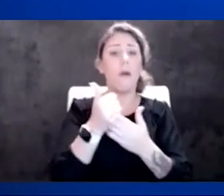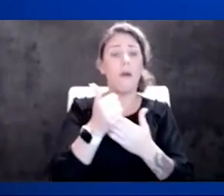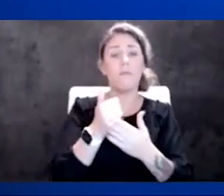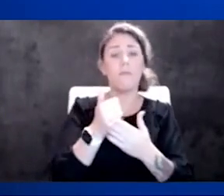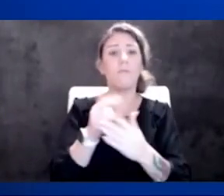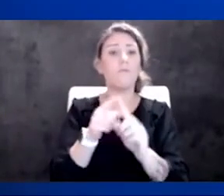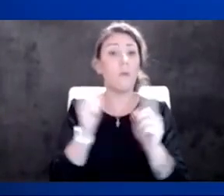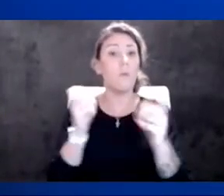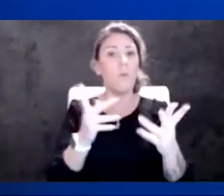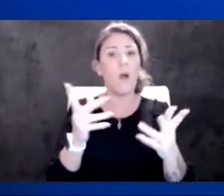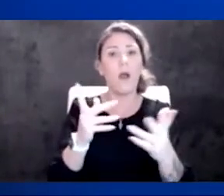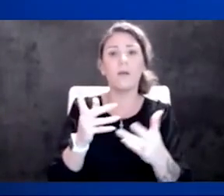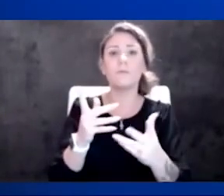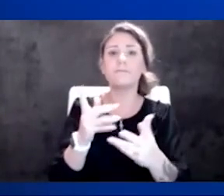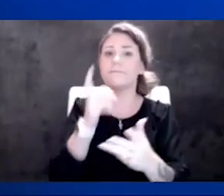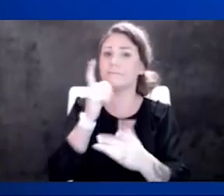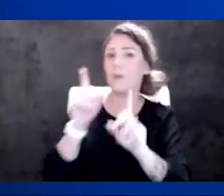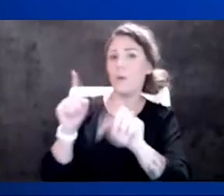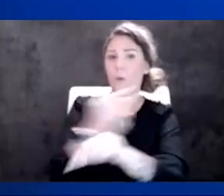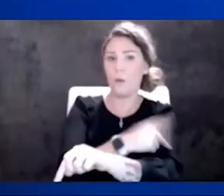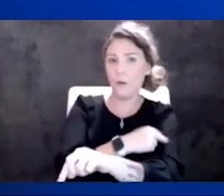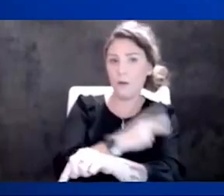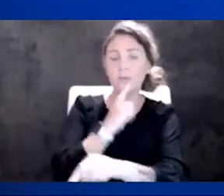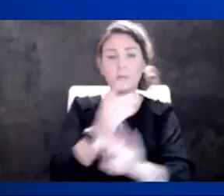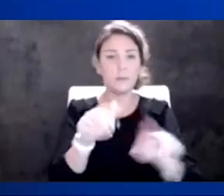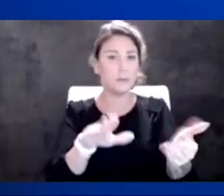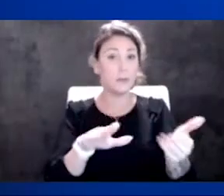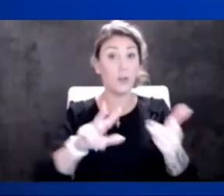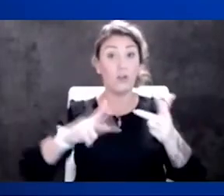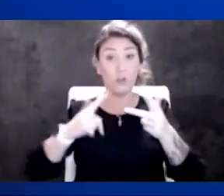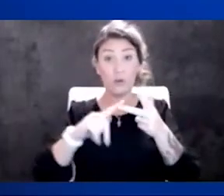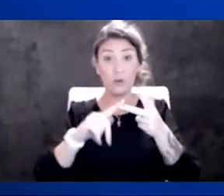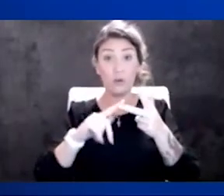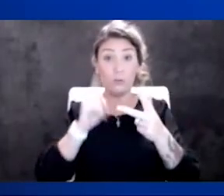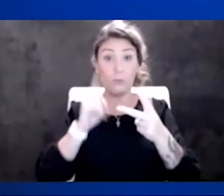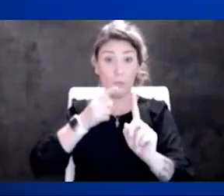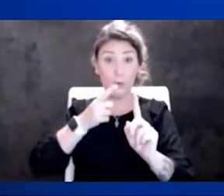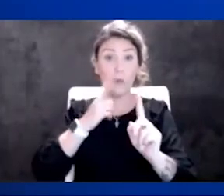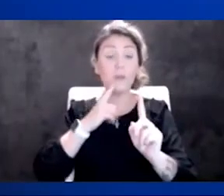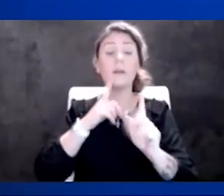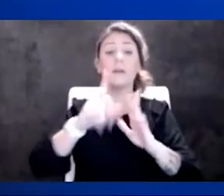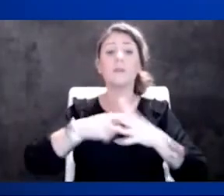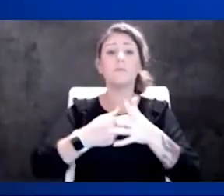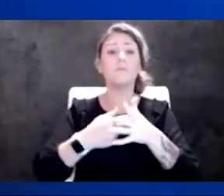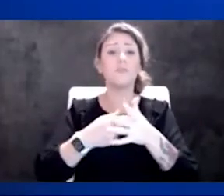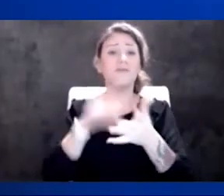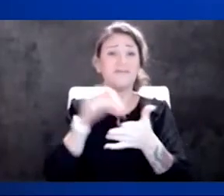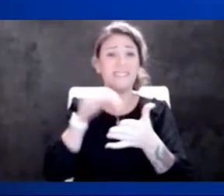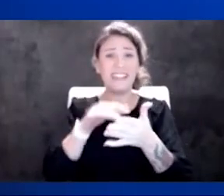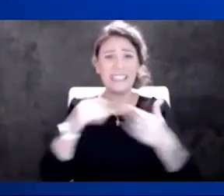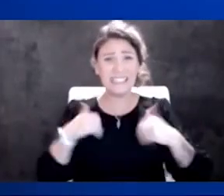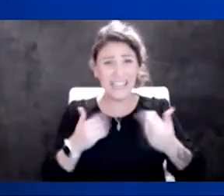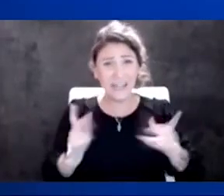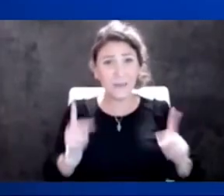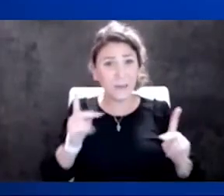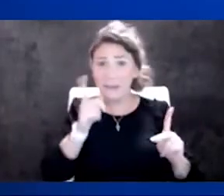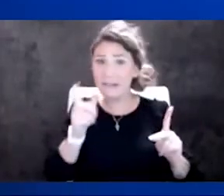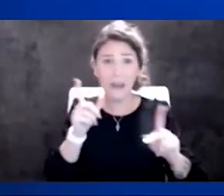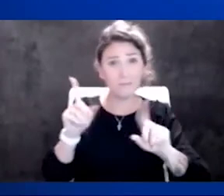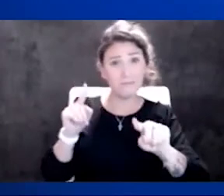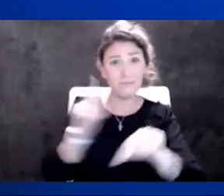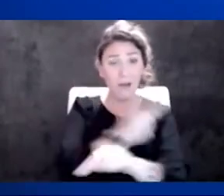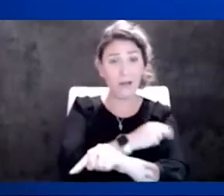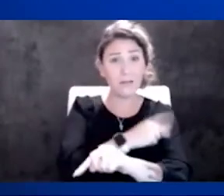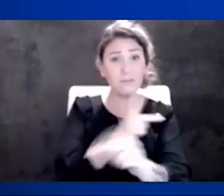death. The other third part of the story is that Omicron, some of the initial studies have been in younger folks. They're not hospitalized that frequently anyway. The